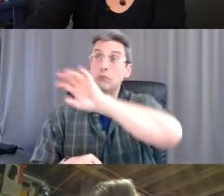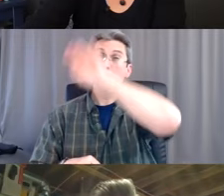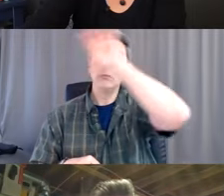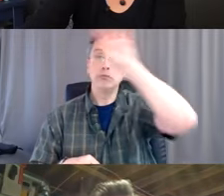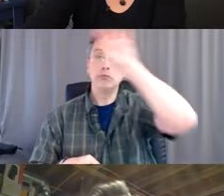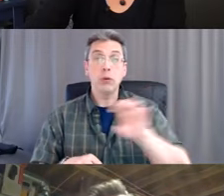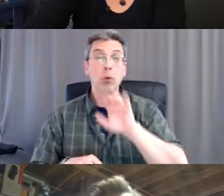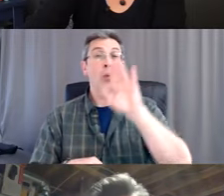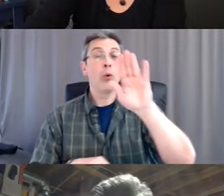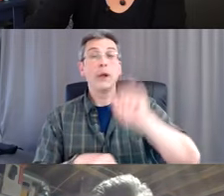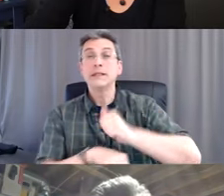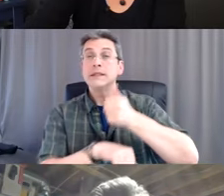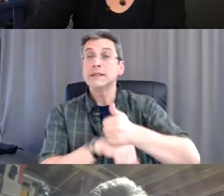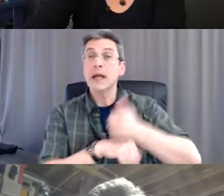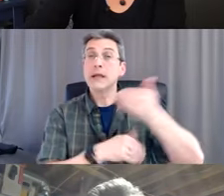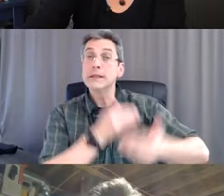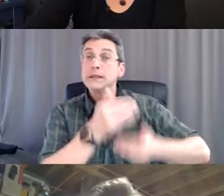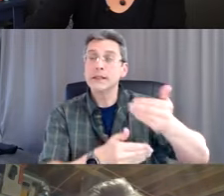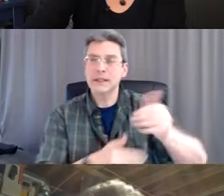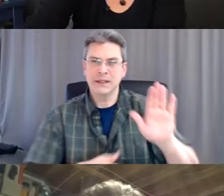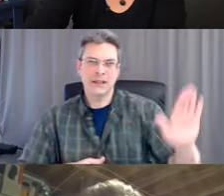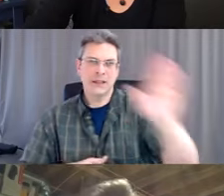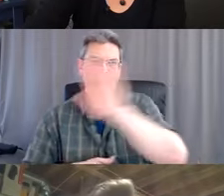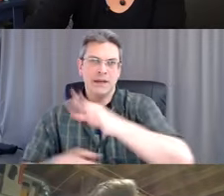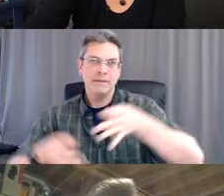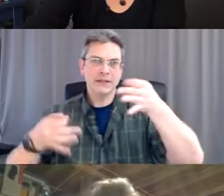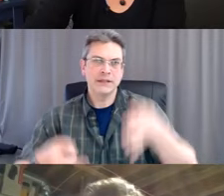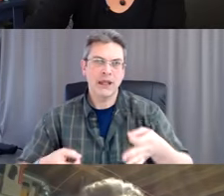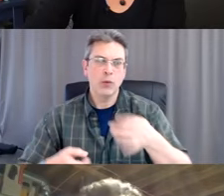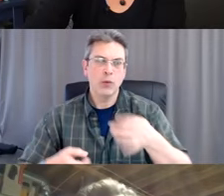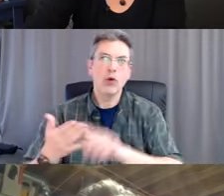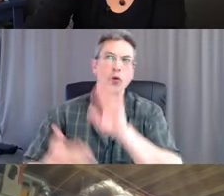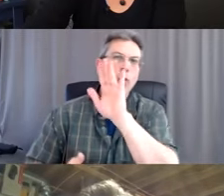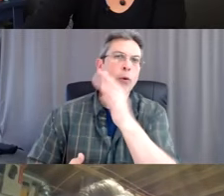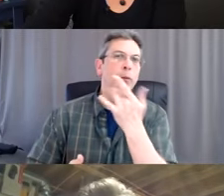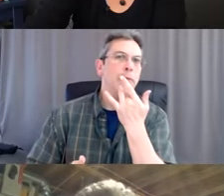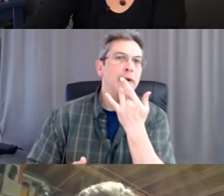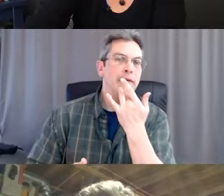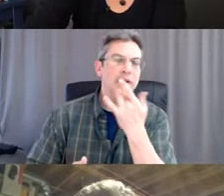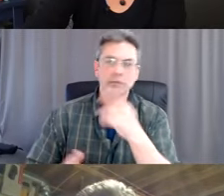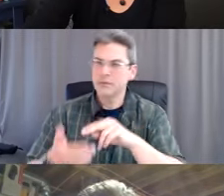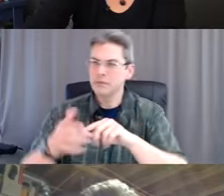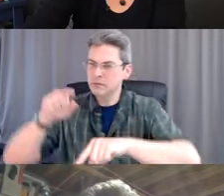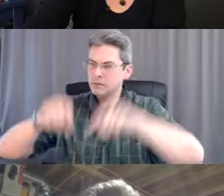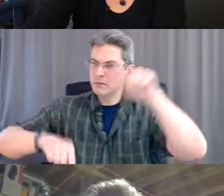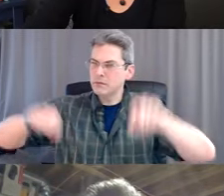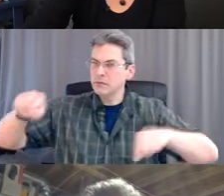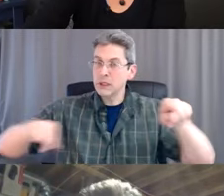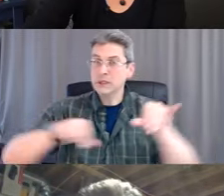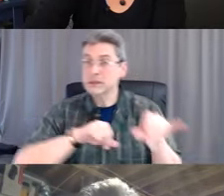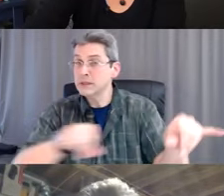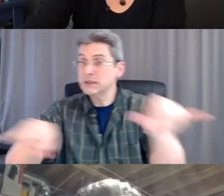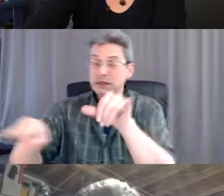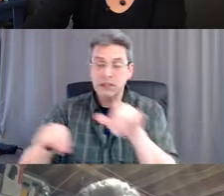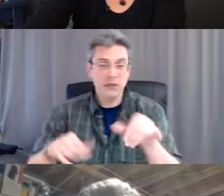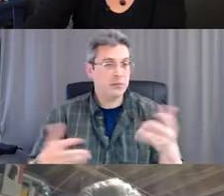is designed on how they choose to design it. Right. So it can be completely different from one place to another. And how they prioritize